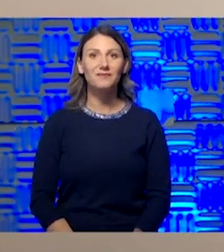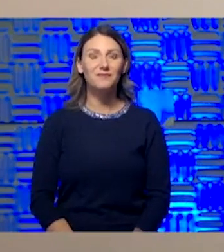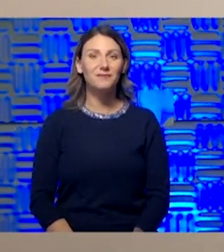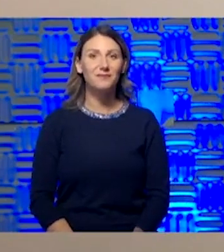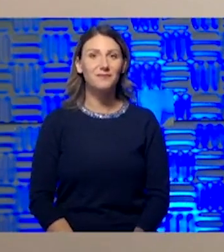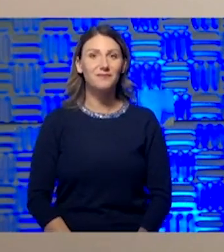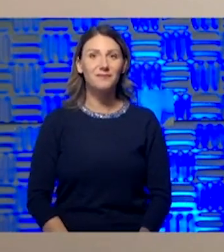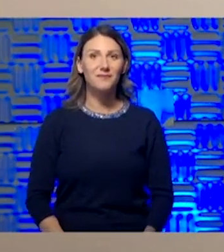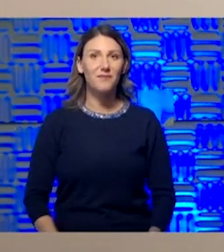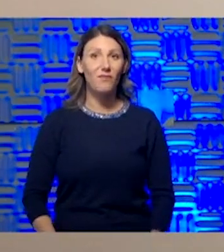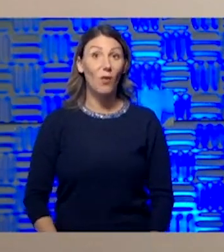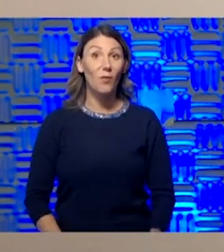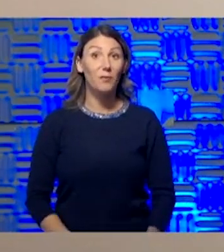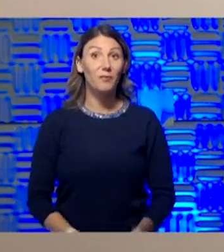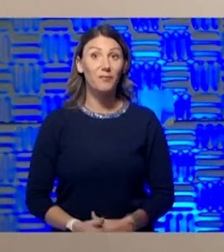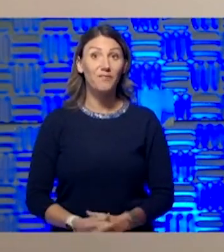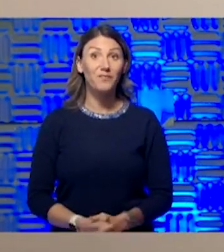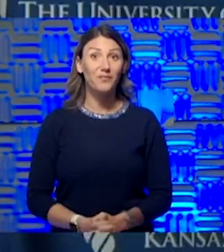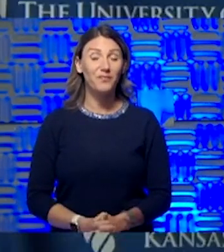I'm not hearing him.